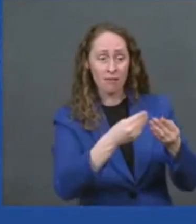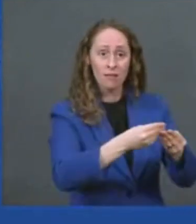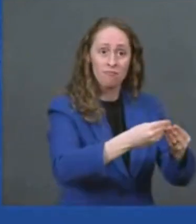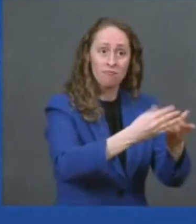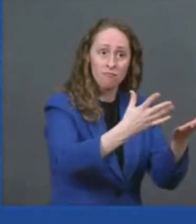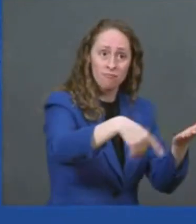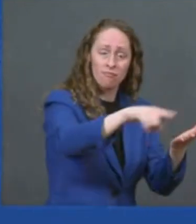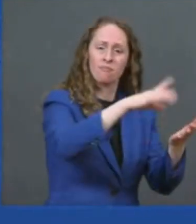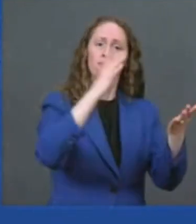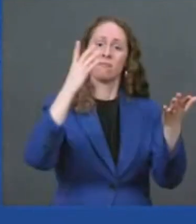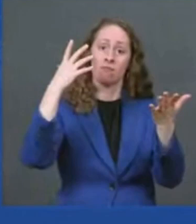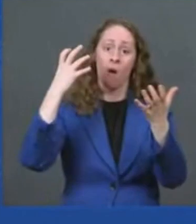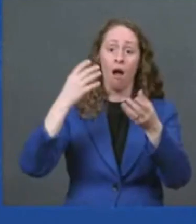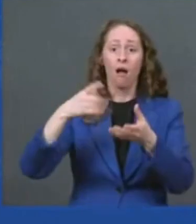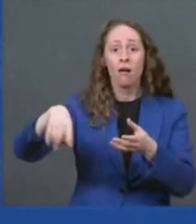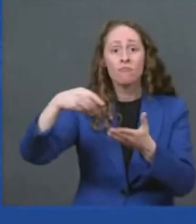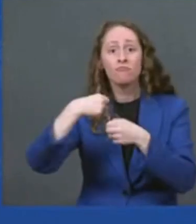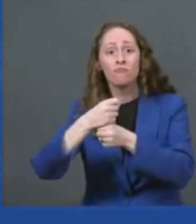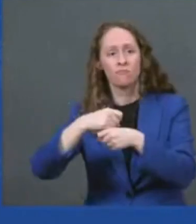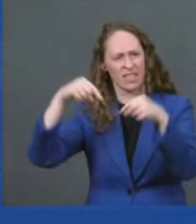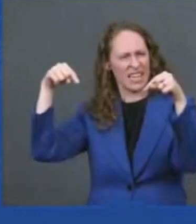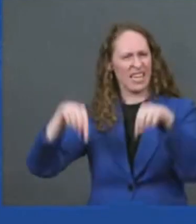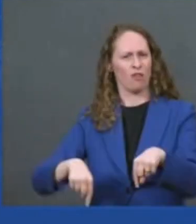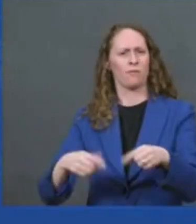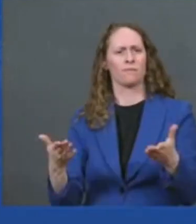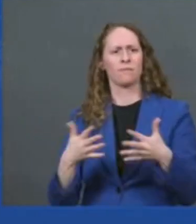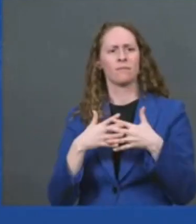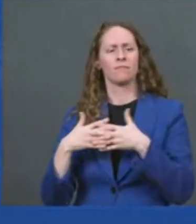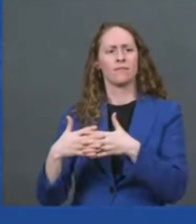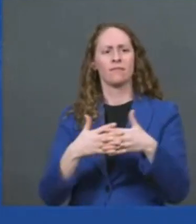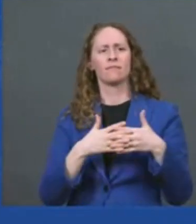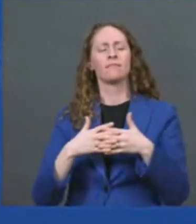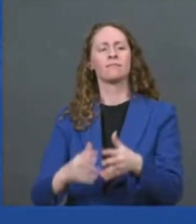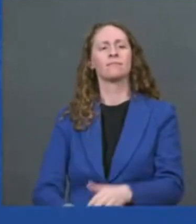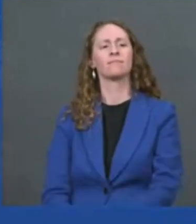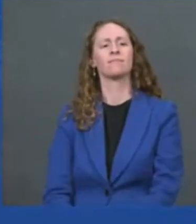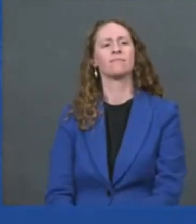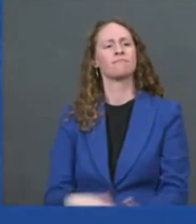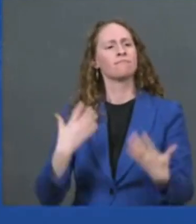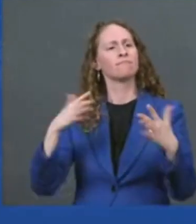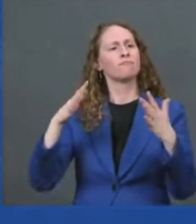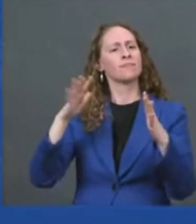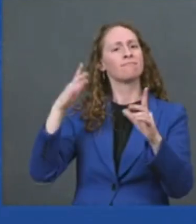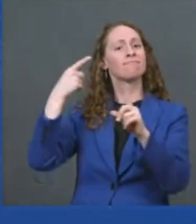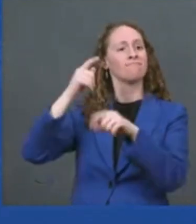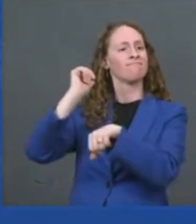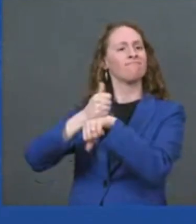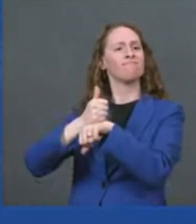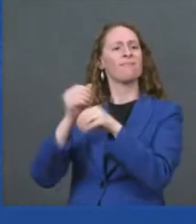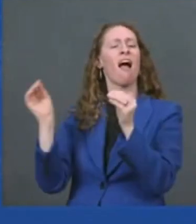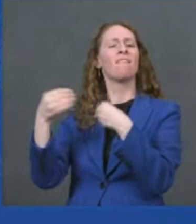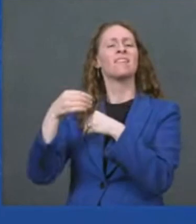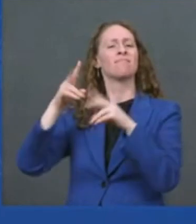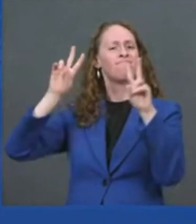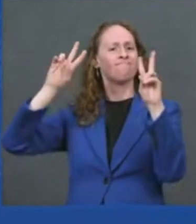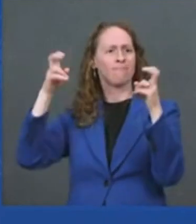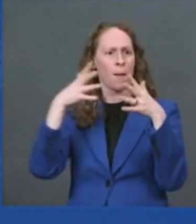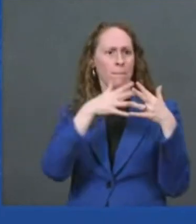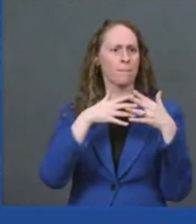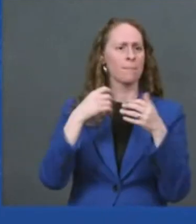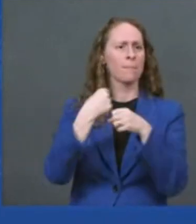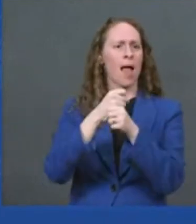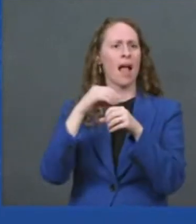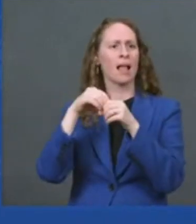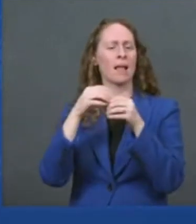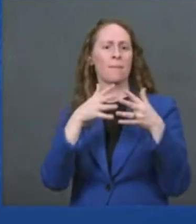that's why i established the made in america office at the white house led by celeste drake she's here on the stage where there she